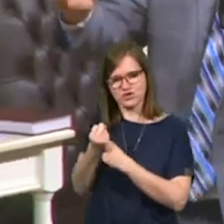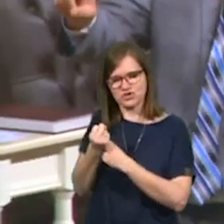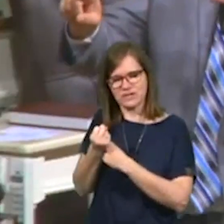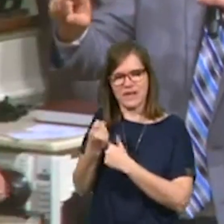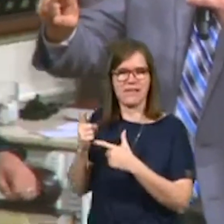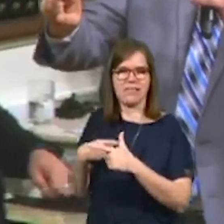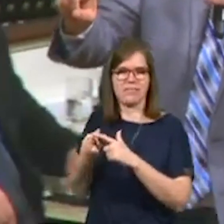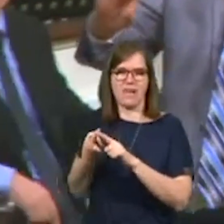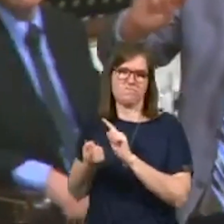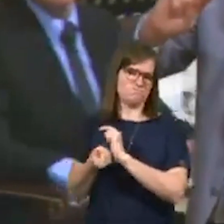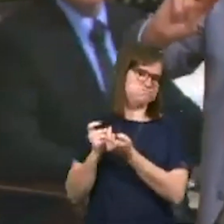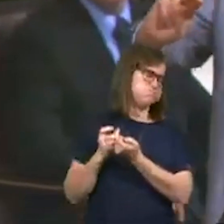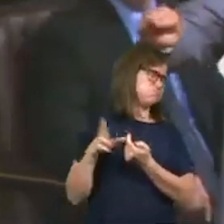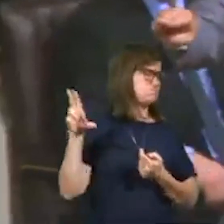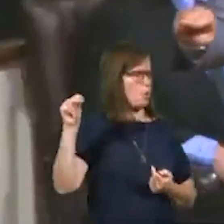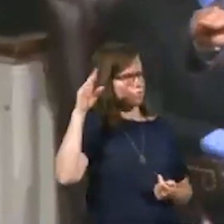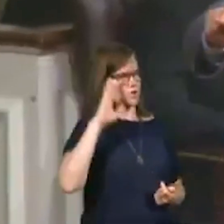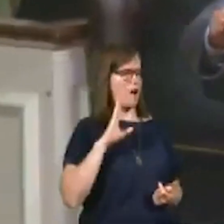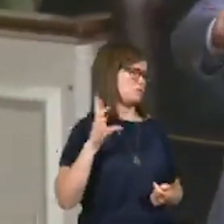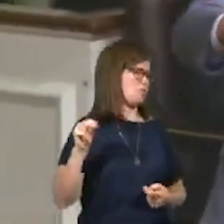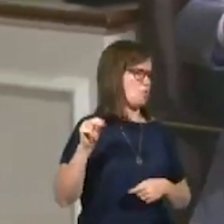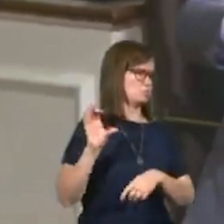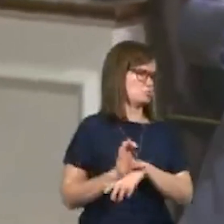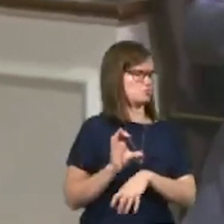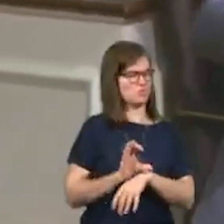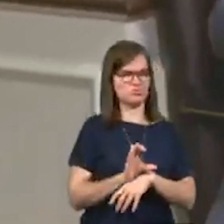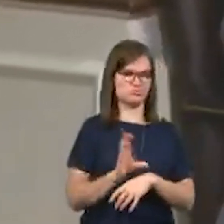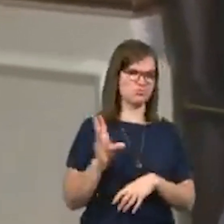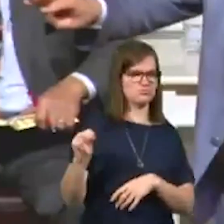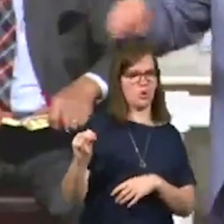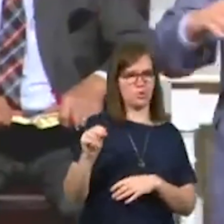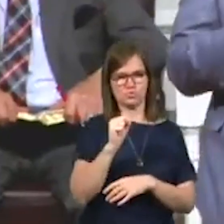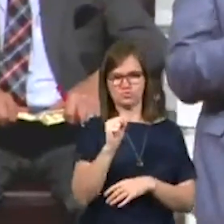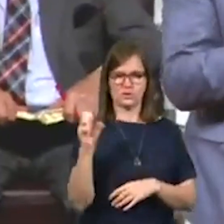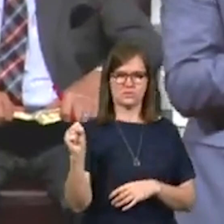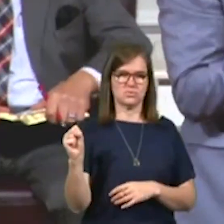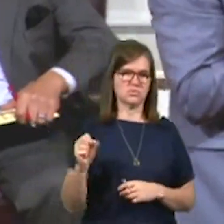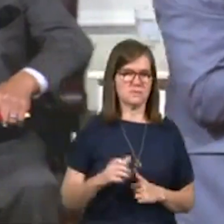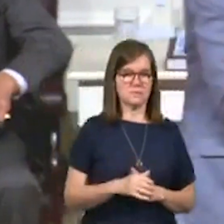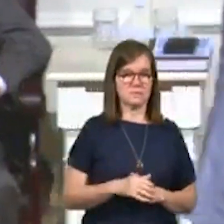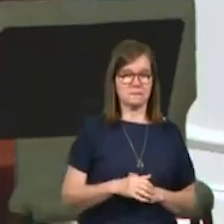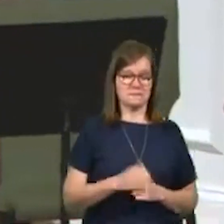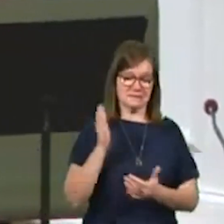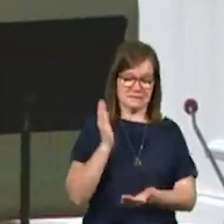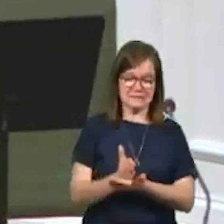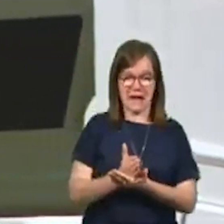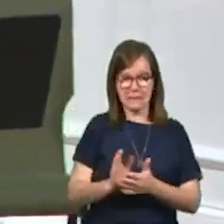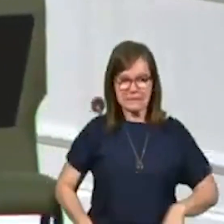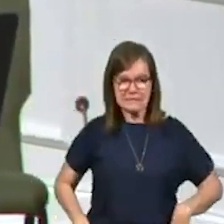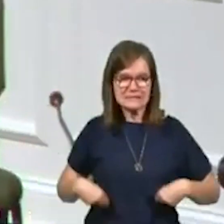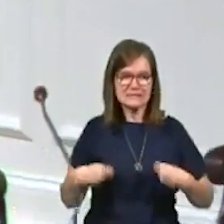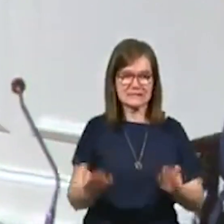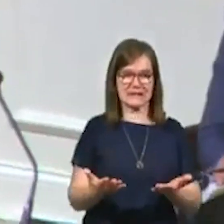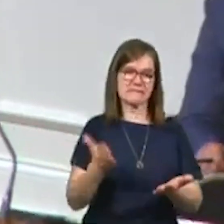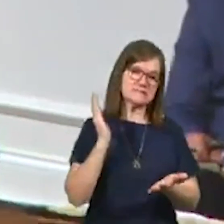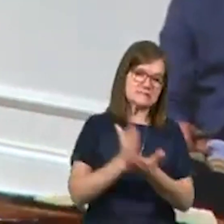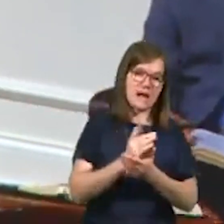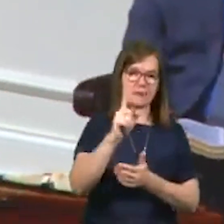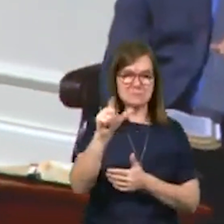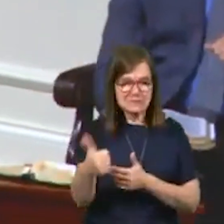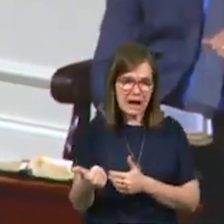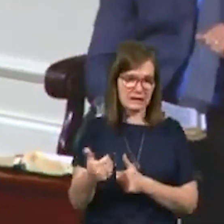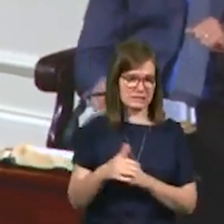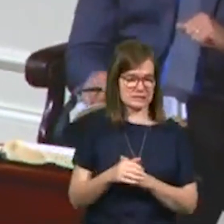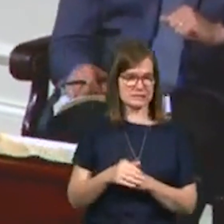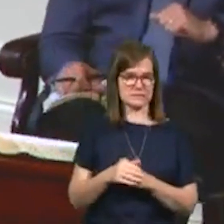they're saying no to God. They're saying no to church. They're saying no to Sunday school, man. They stopped giving. They stopped tithing to the